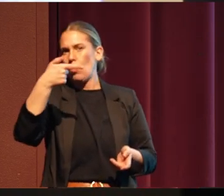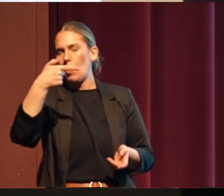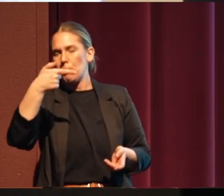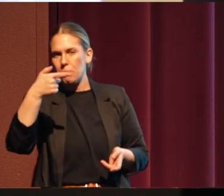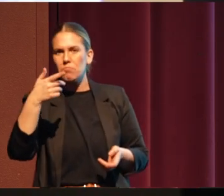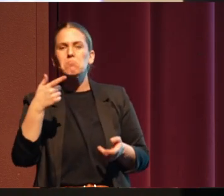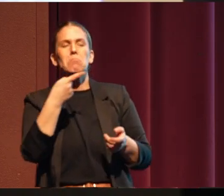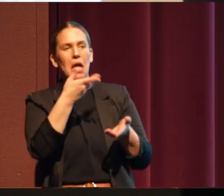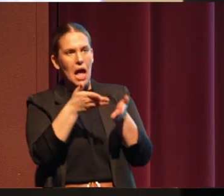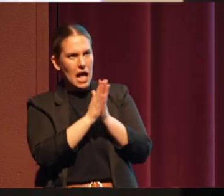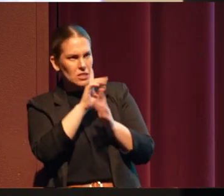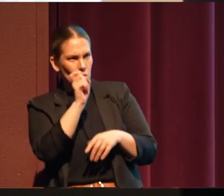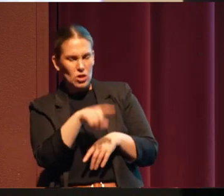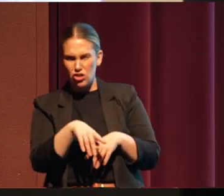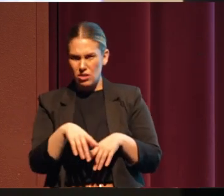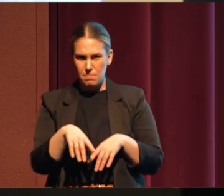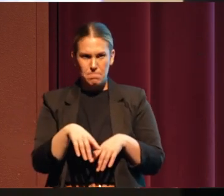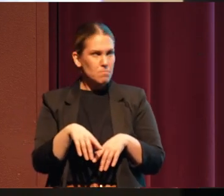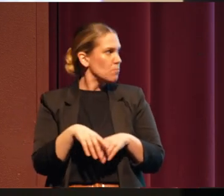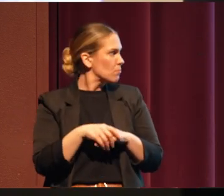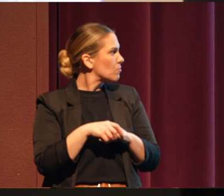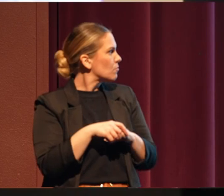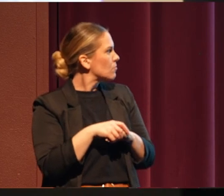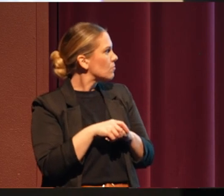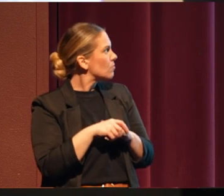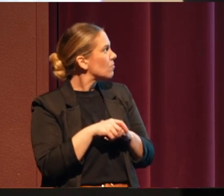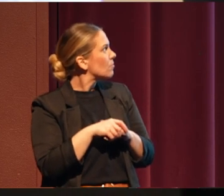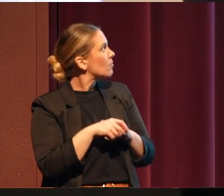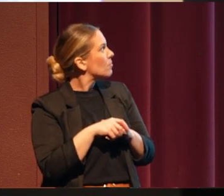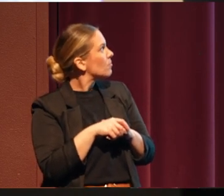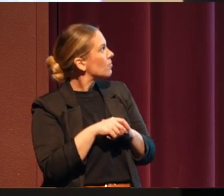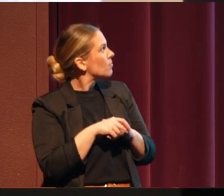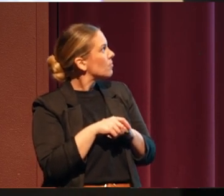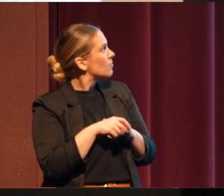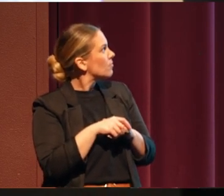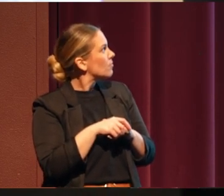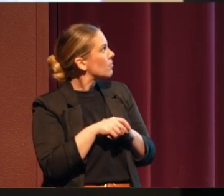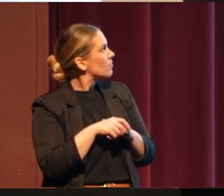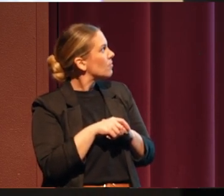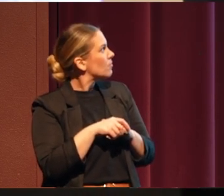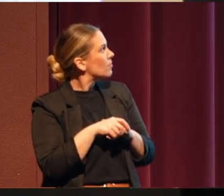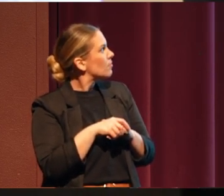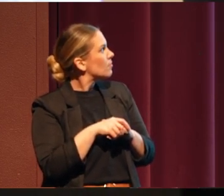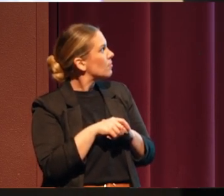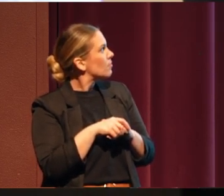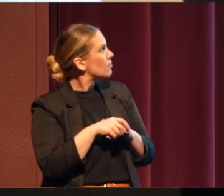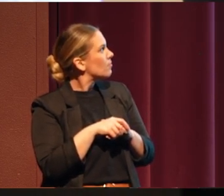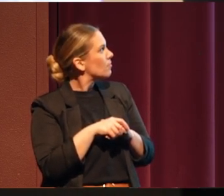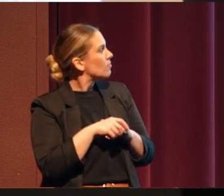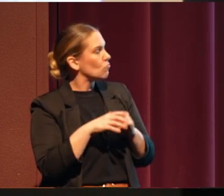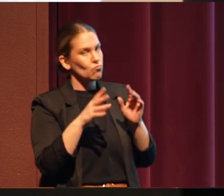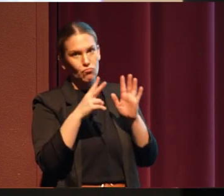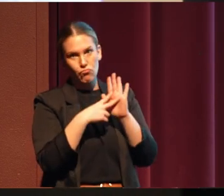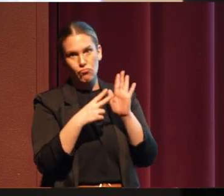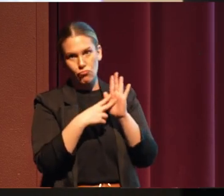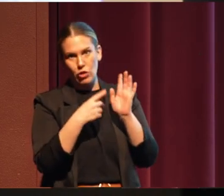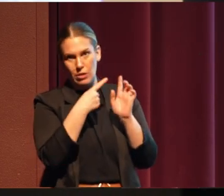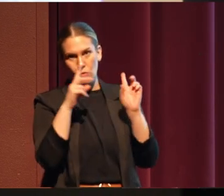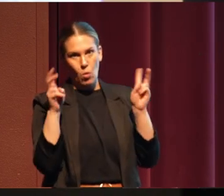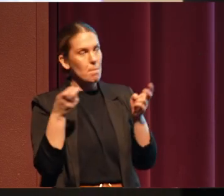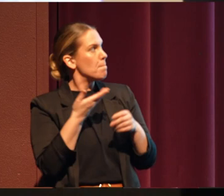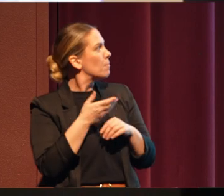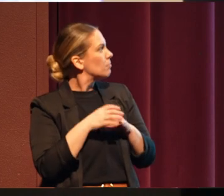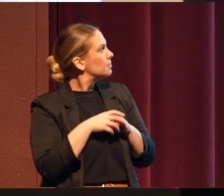asked this question. Along with it is the problem of whether the need for electricity ranks higher in the law